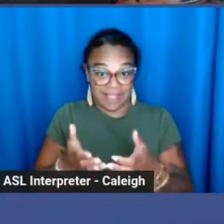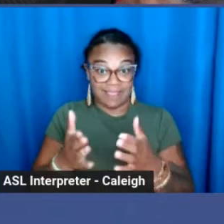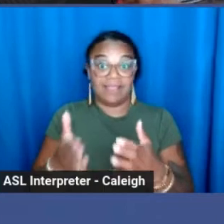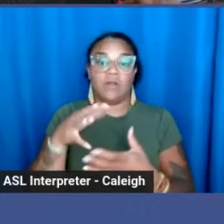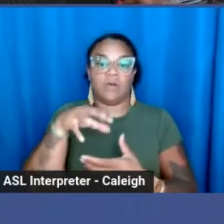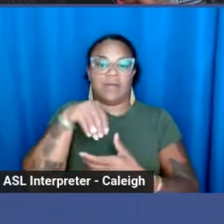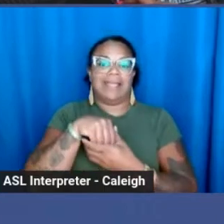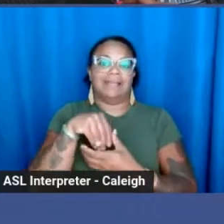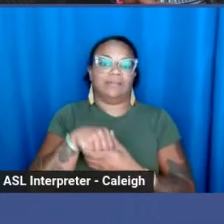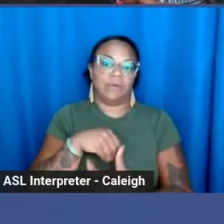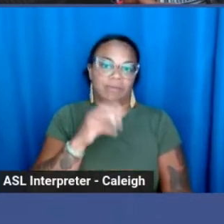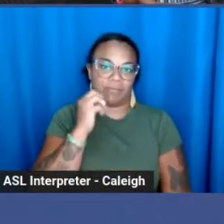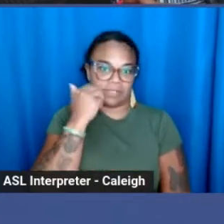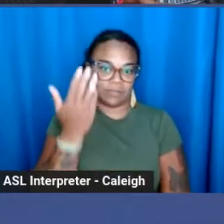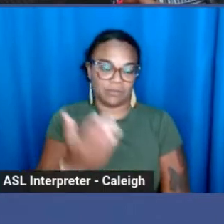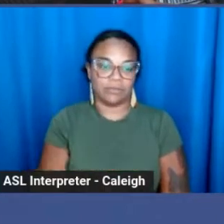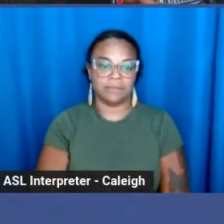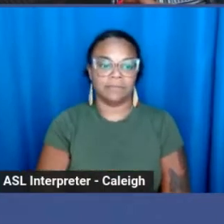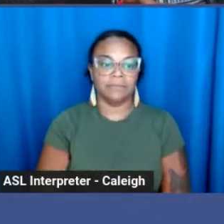prostitution.